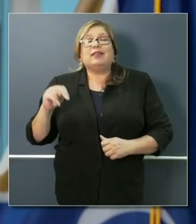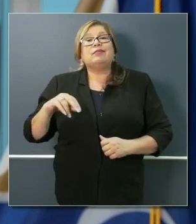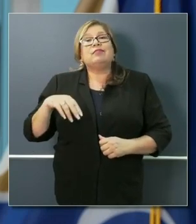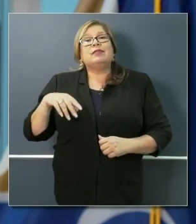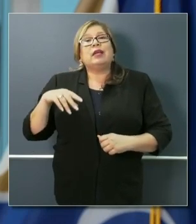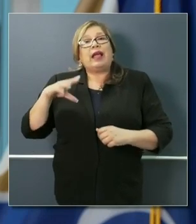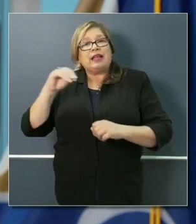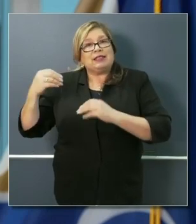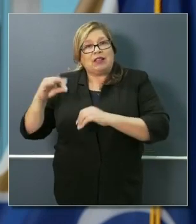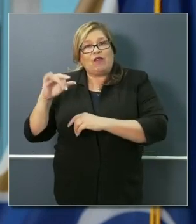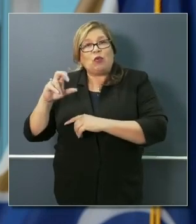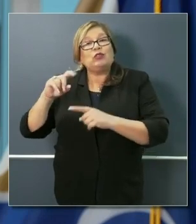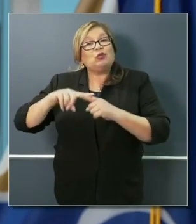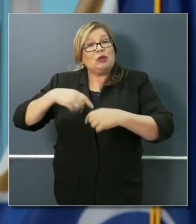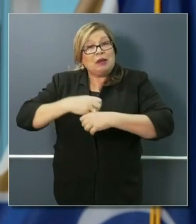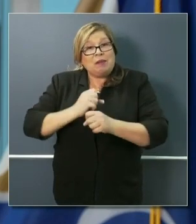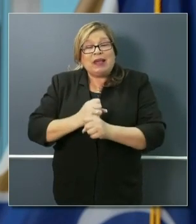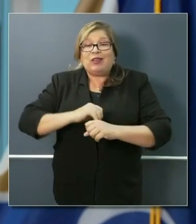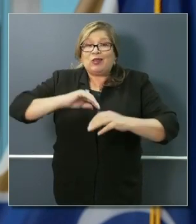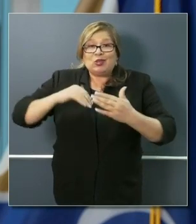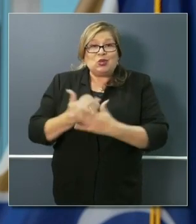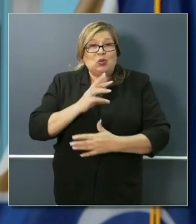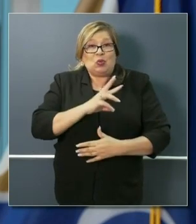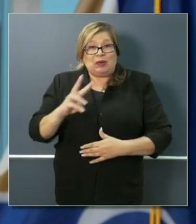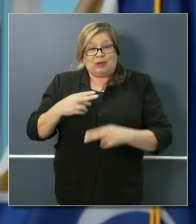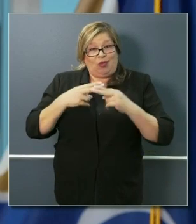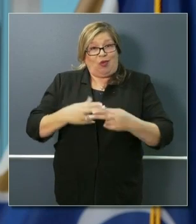OnwardCA.org.